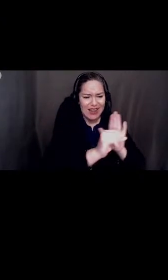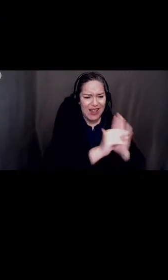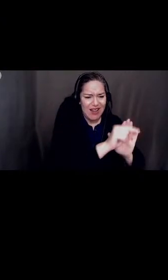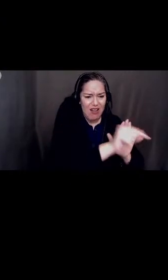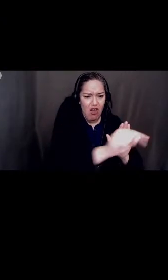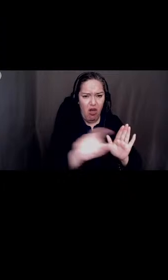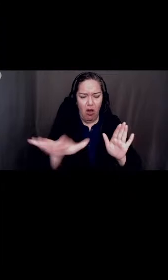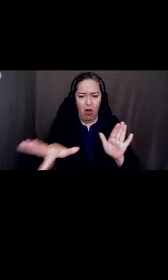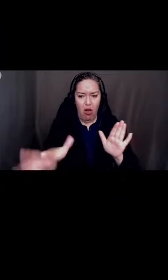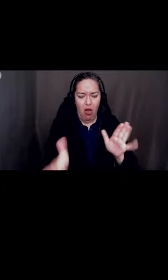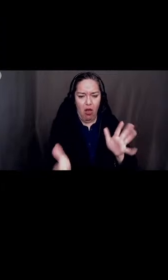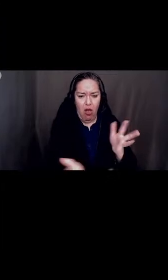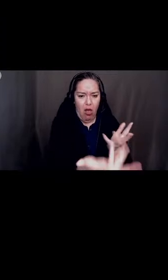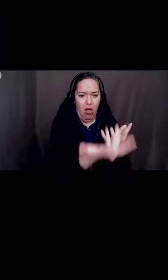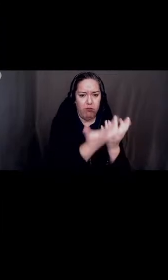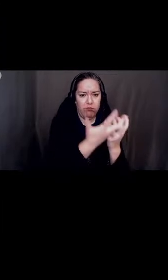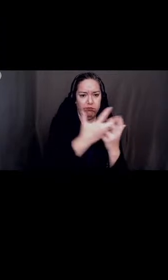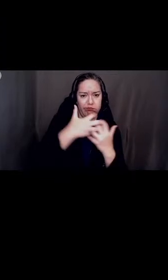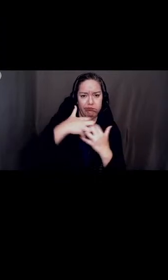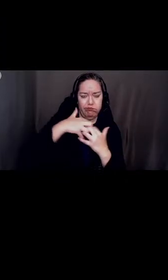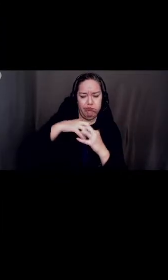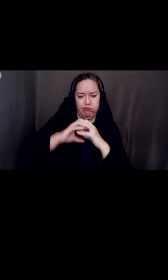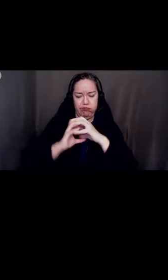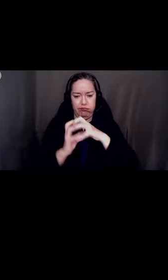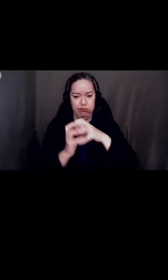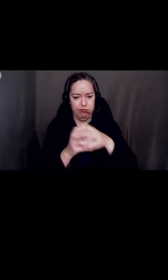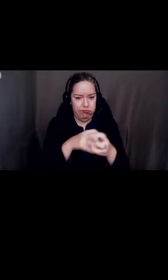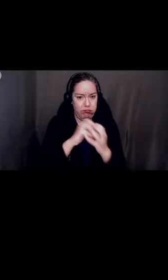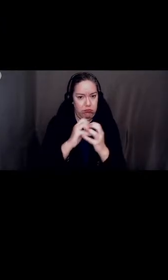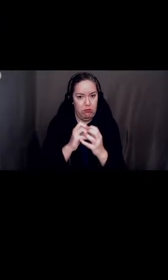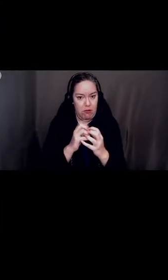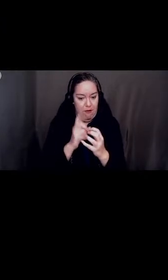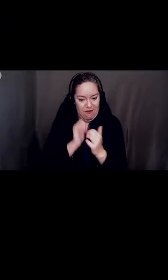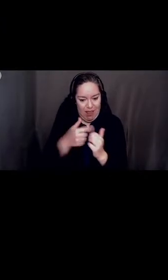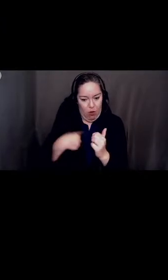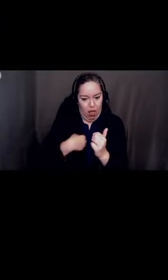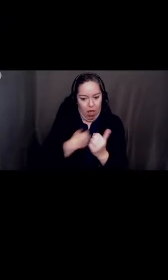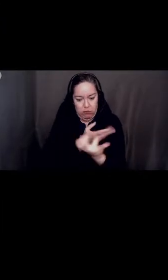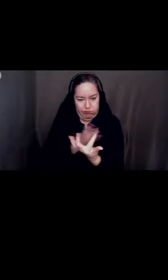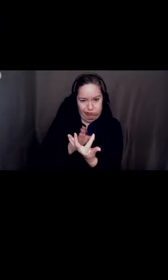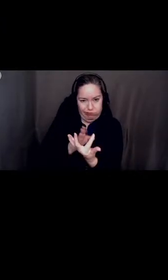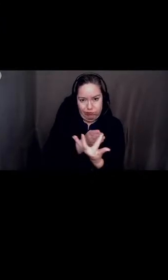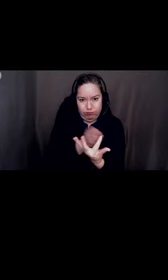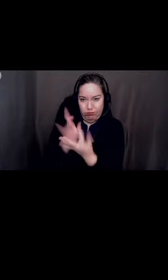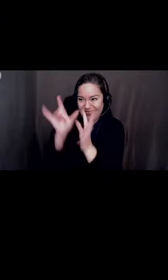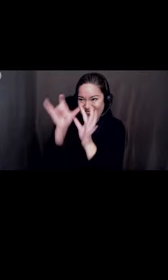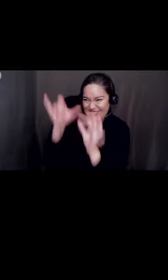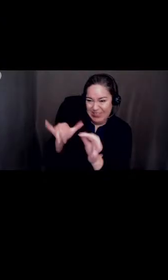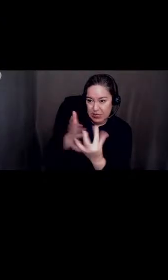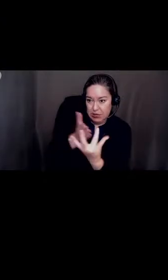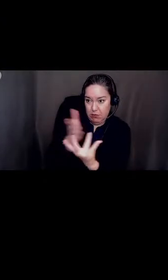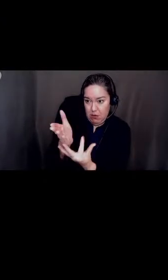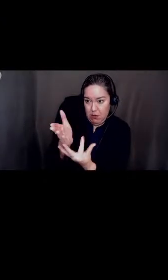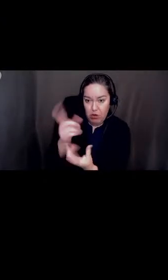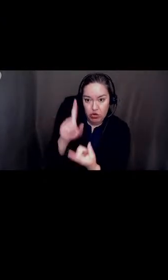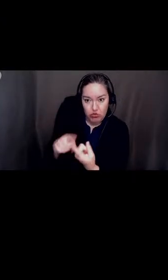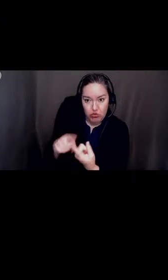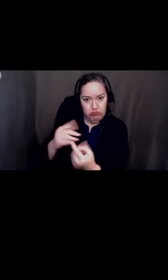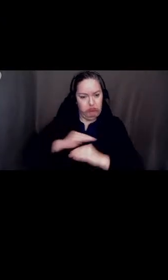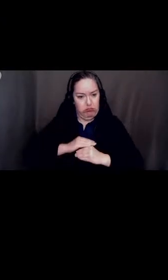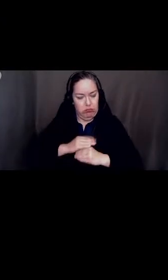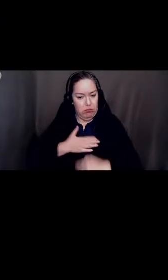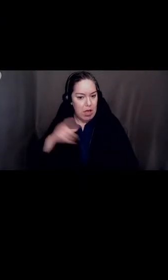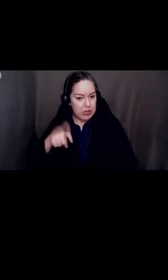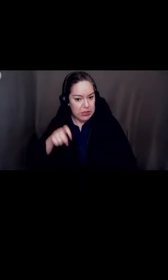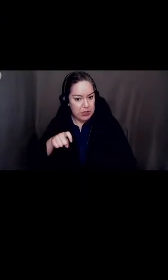I work through the system to get my needs met. The number of markers that match those of people with